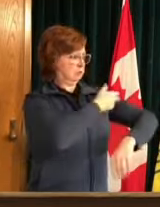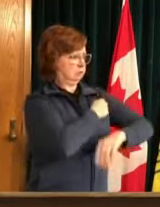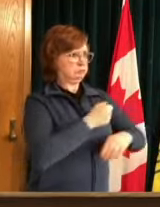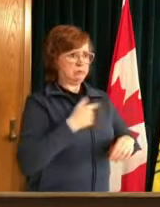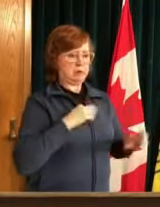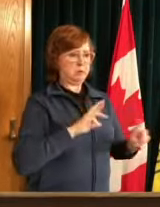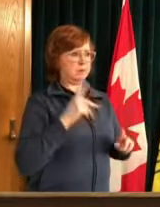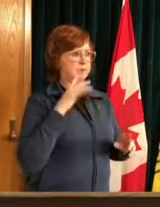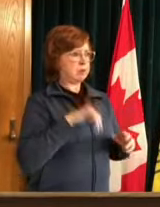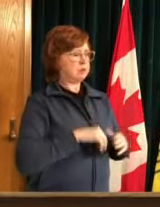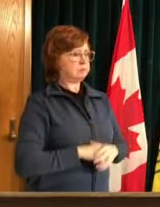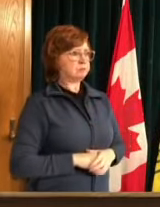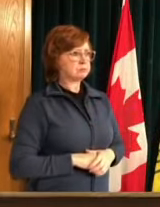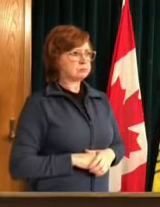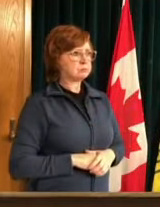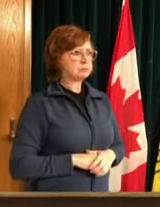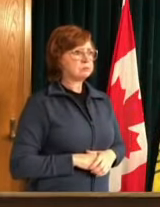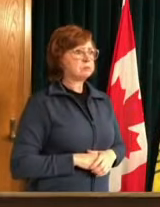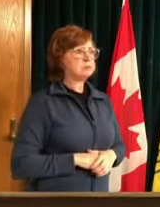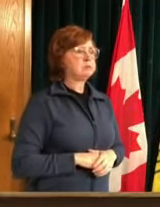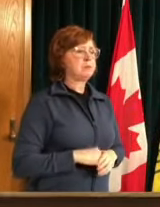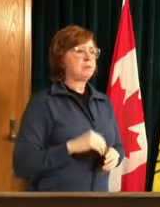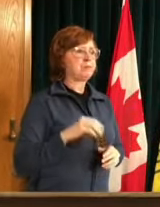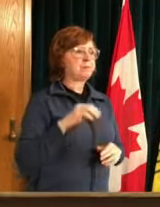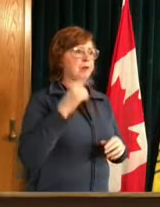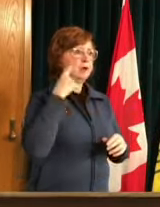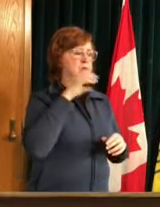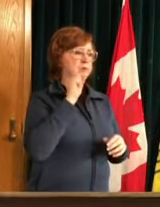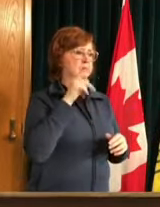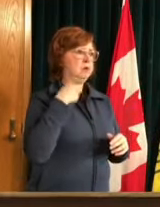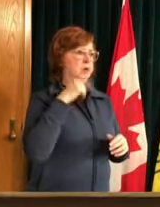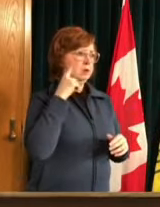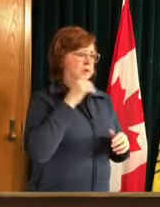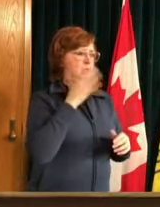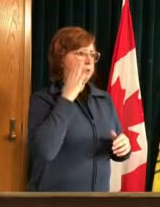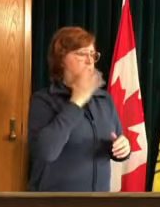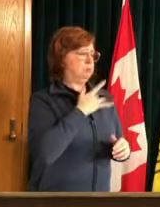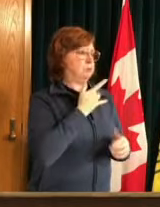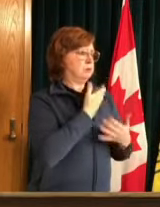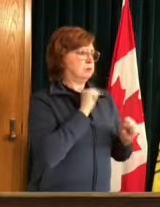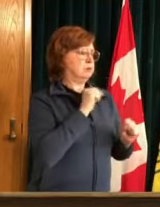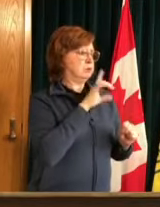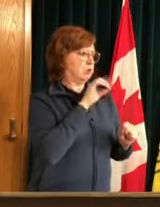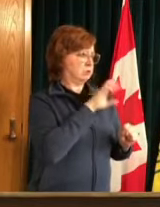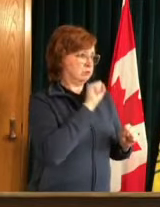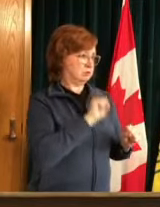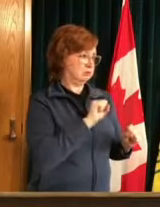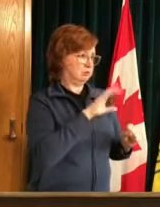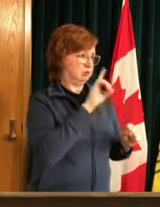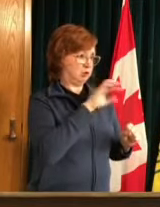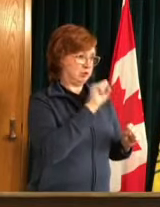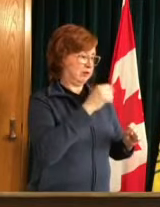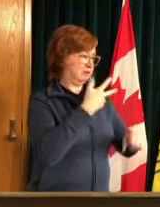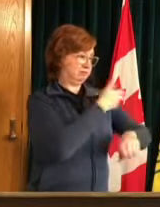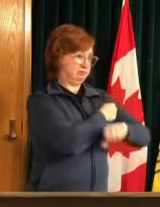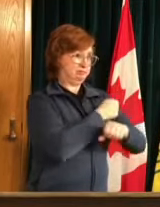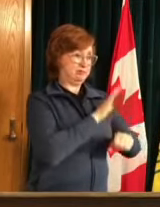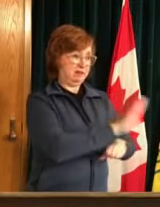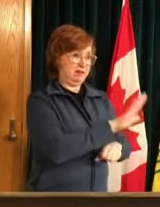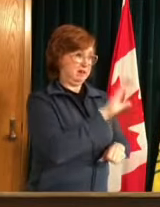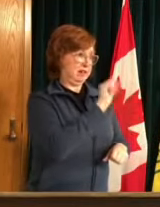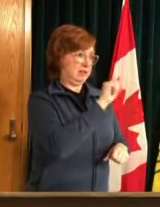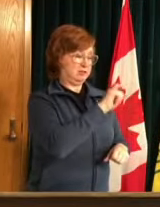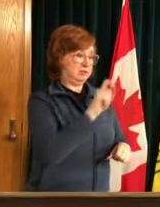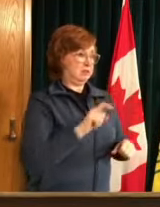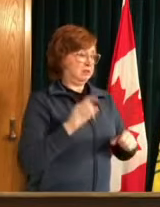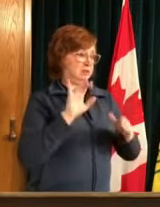in saskatchewan uh have a very credible source and dr shahab uh that has received his astrazeneca vaccine but i i would credit the